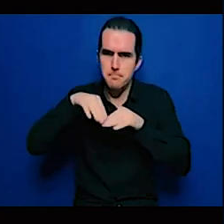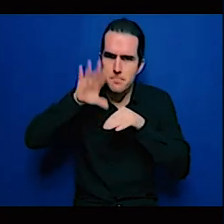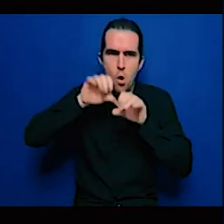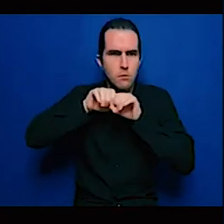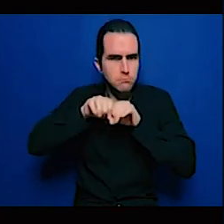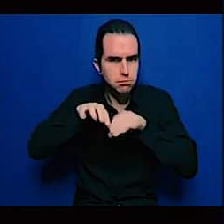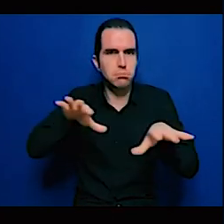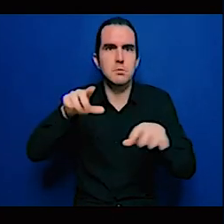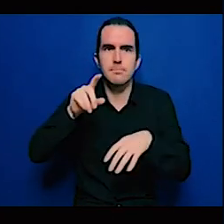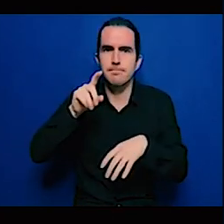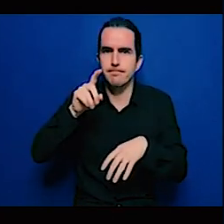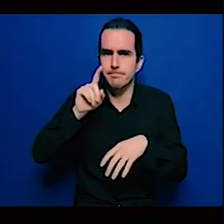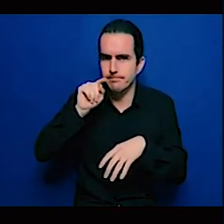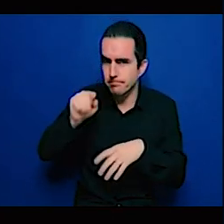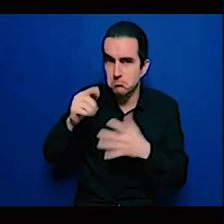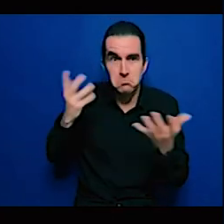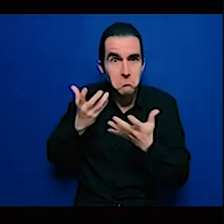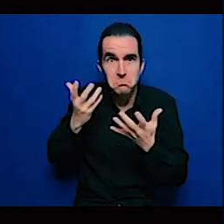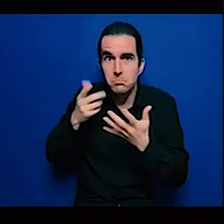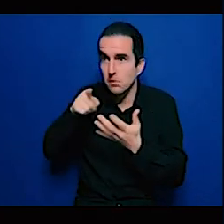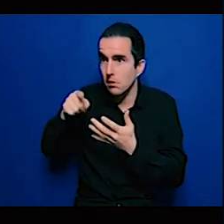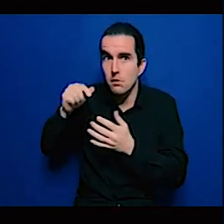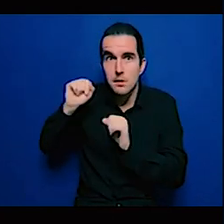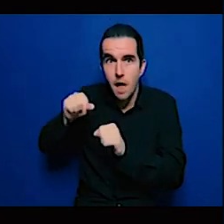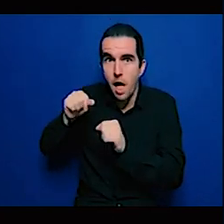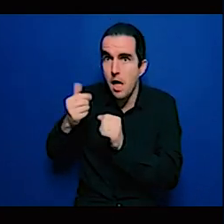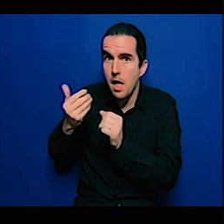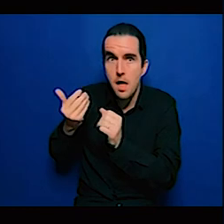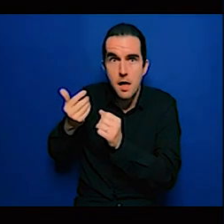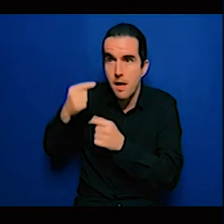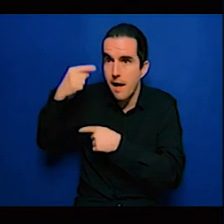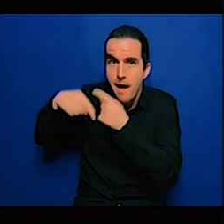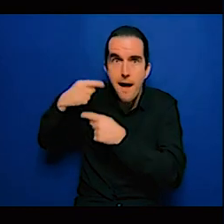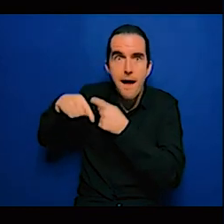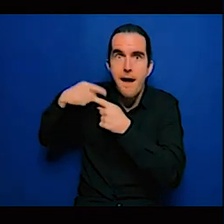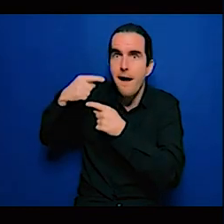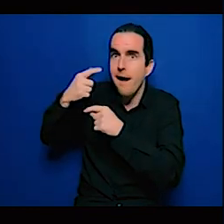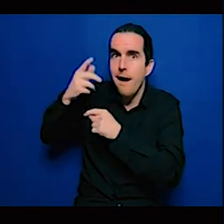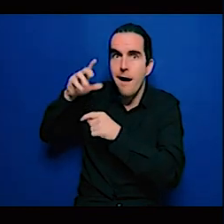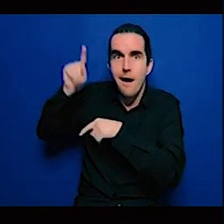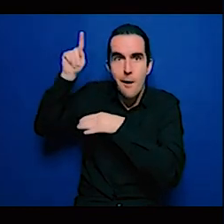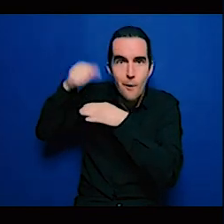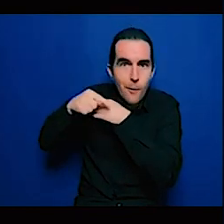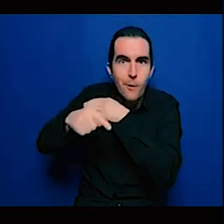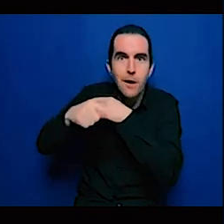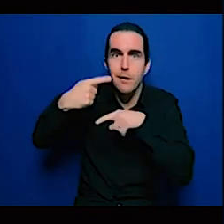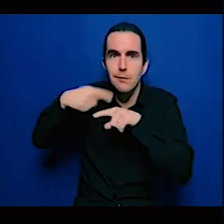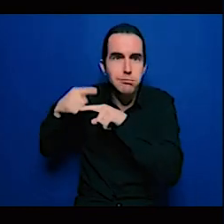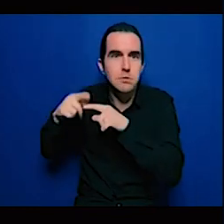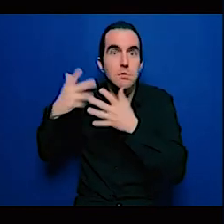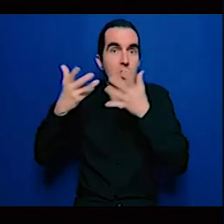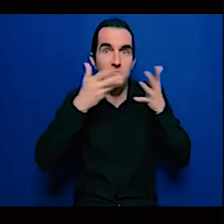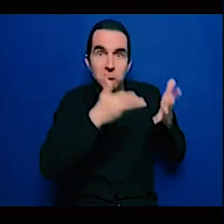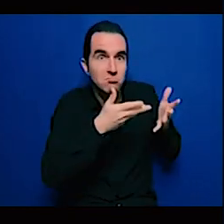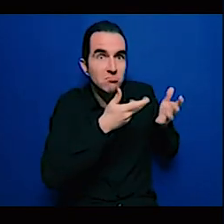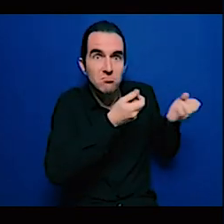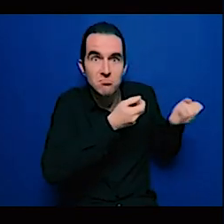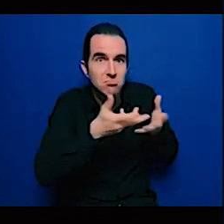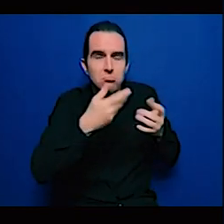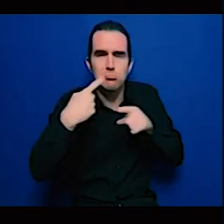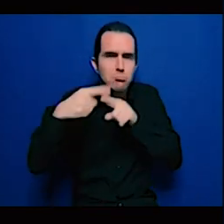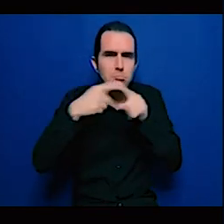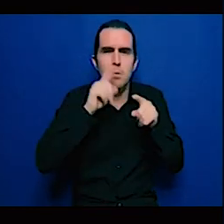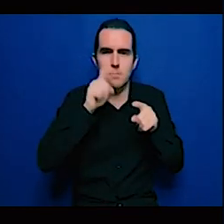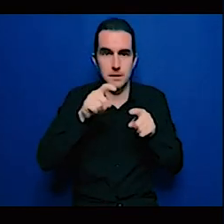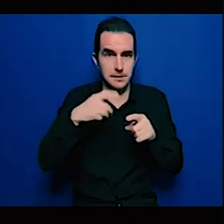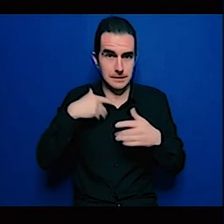by Rona as well is that you know certain things should also be done in Africa so do we try and attract Elon Musk to come